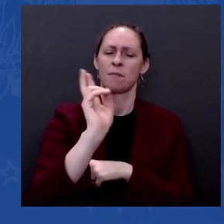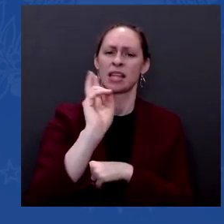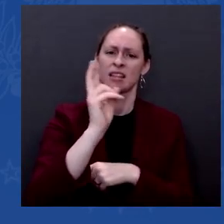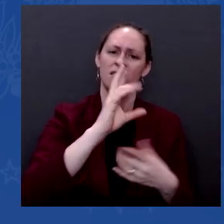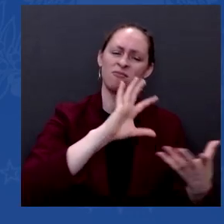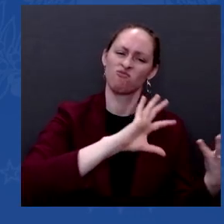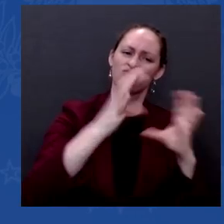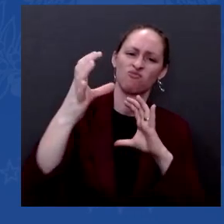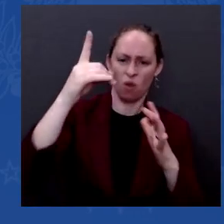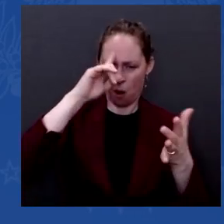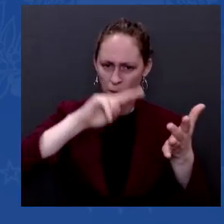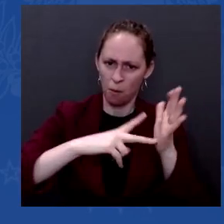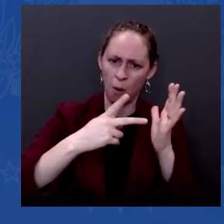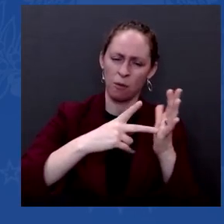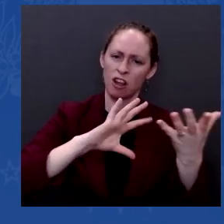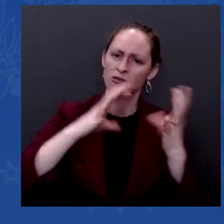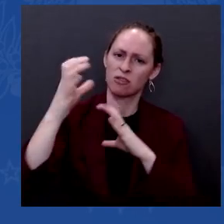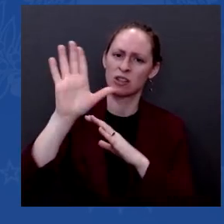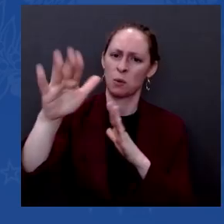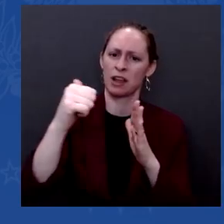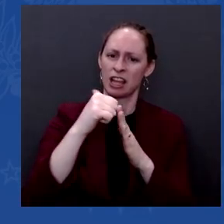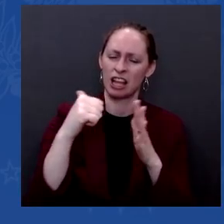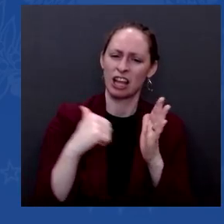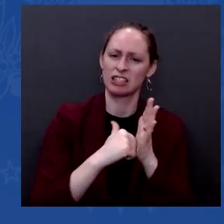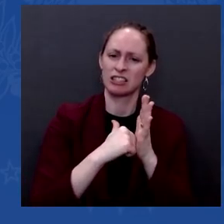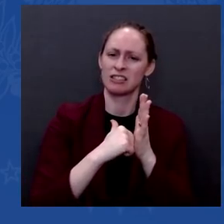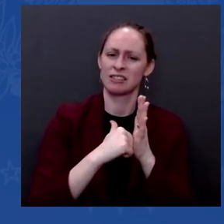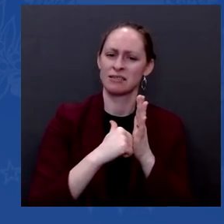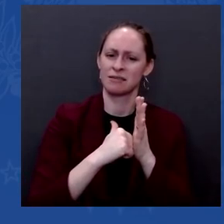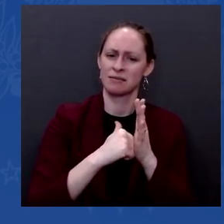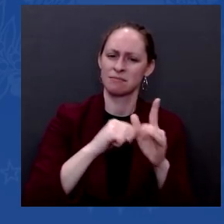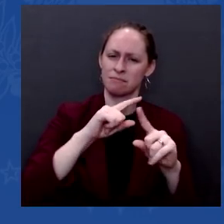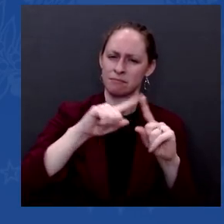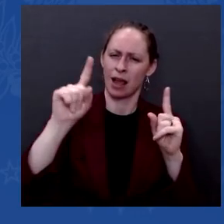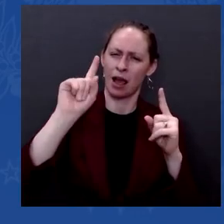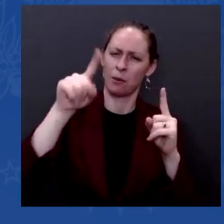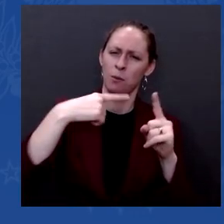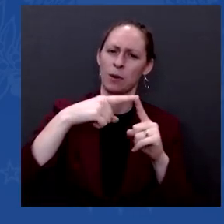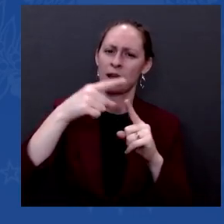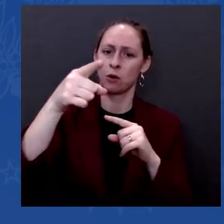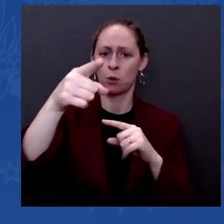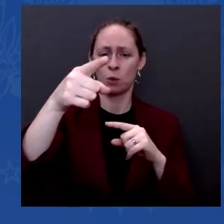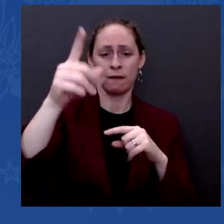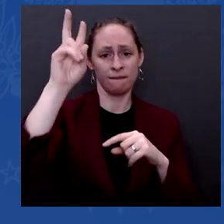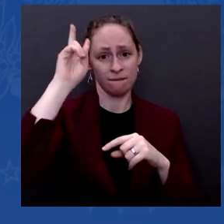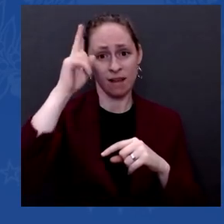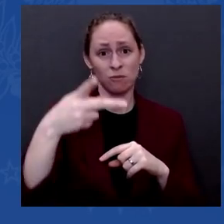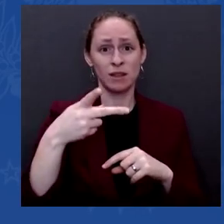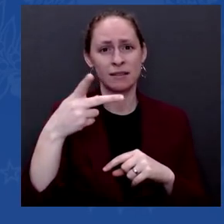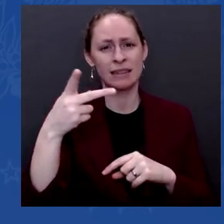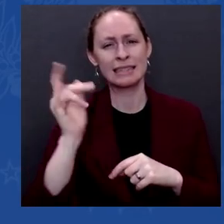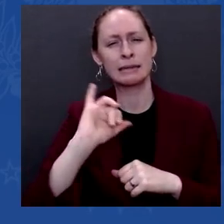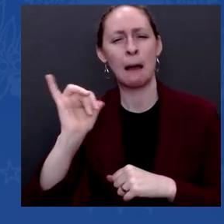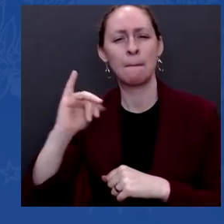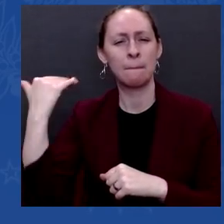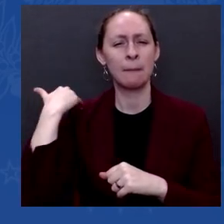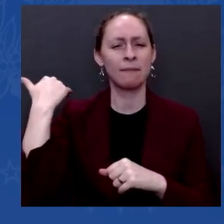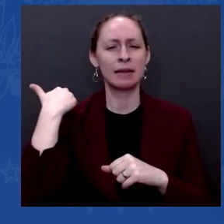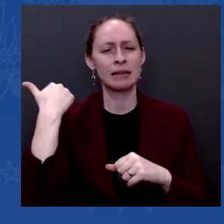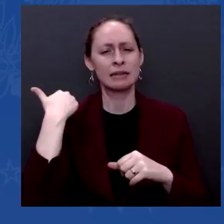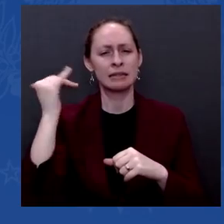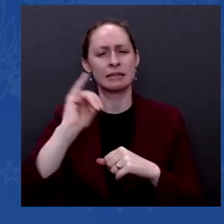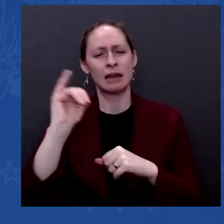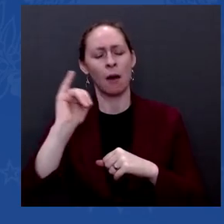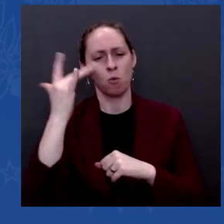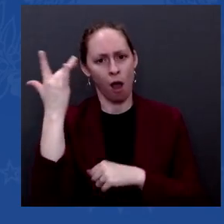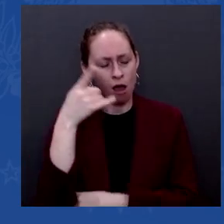Barack Obama? So why did you think they would treat you any differently than they treated him? Well, first